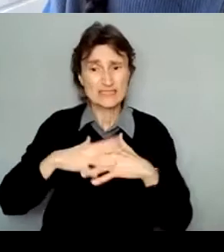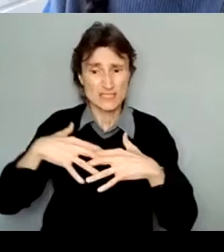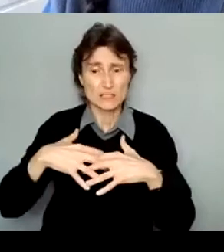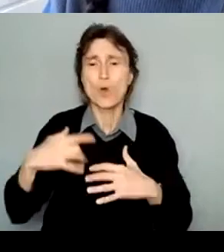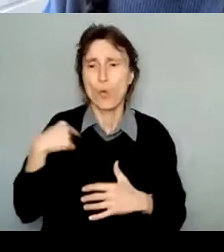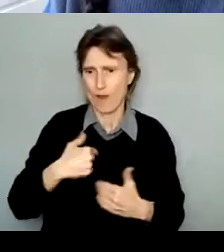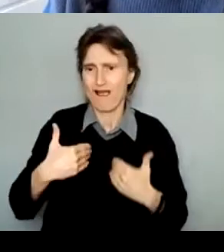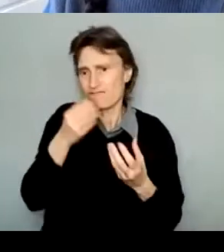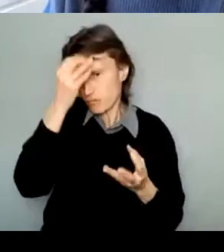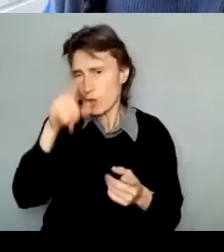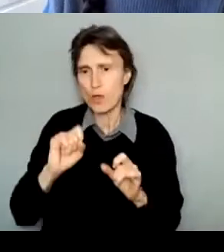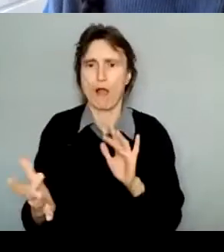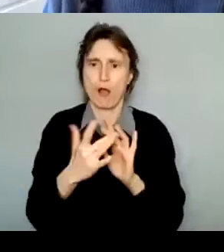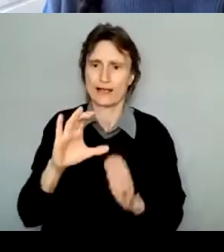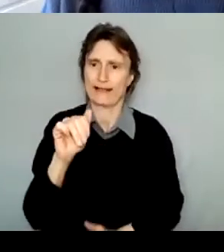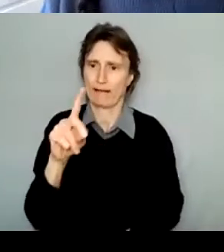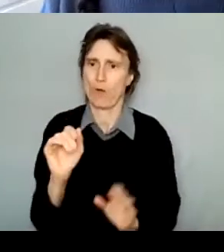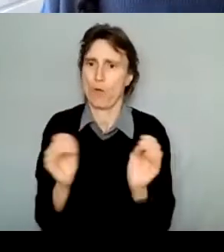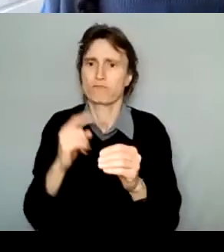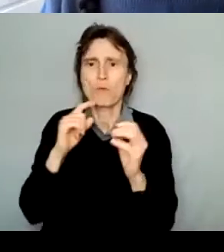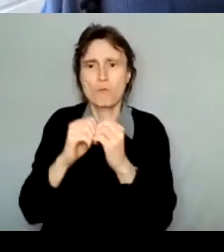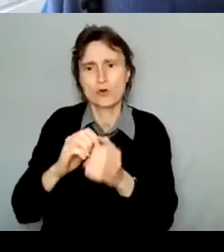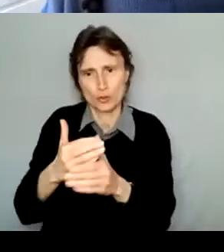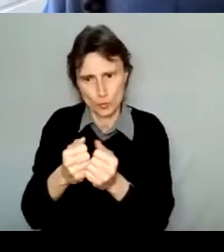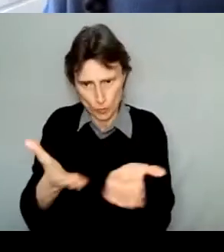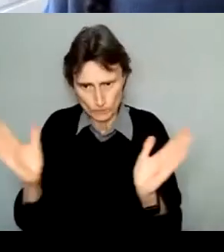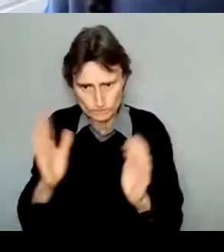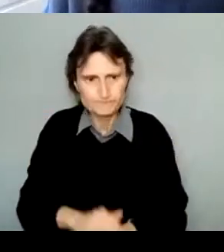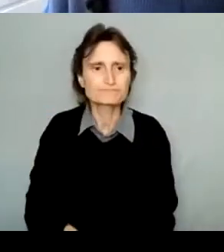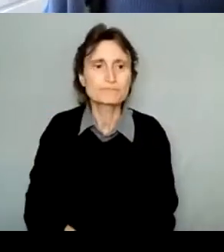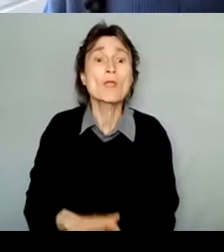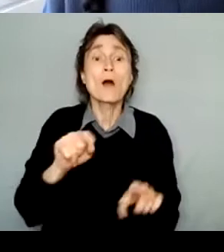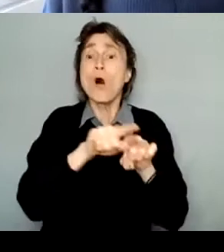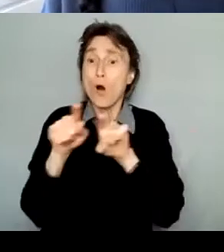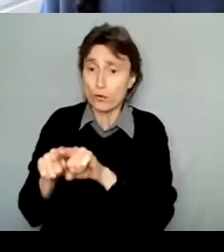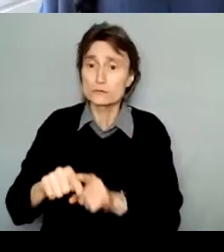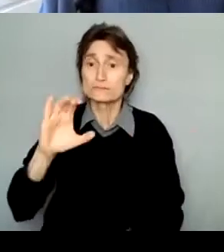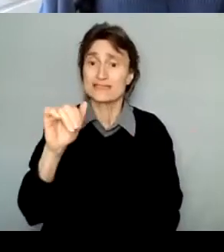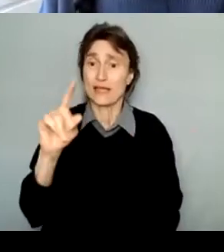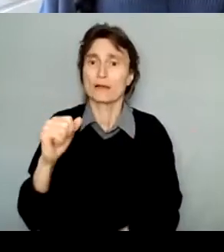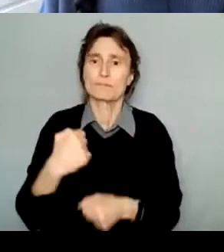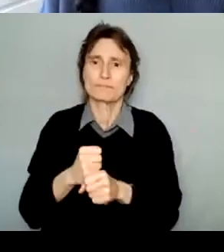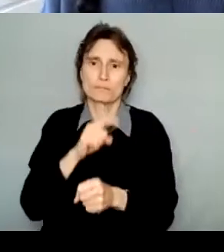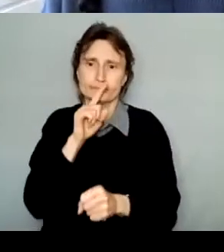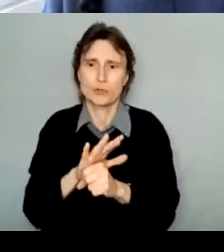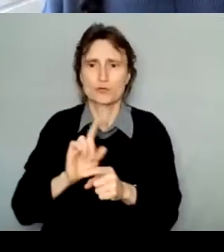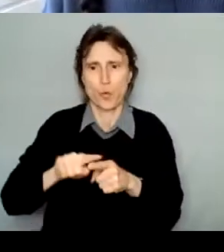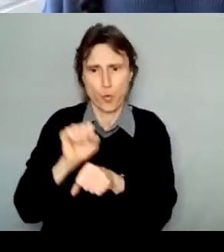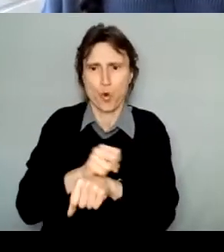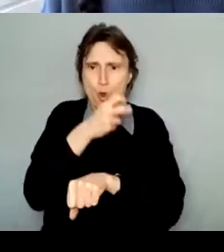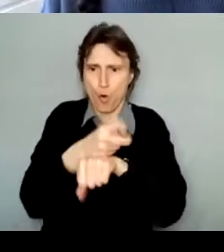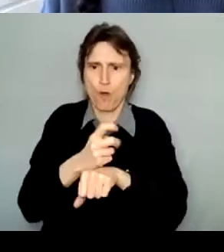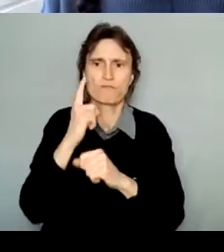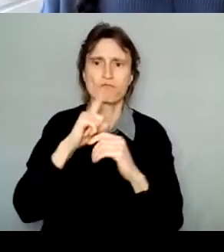So I also wanted to take a moment to talk about our commitment to equity, which is and must be an ongoing never-ending commitment and learning journey.